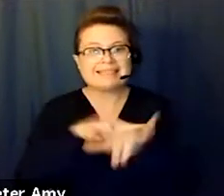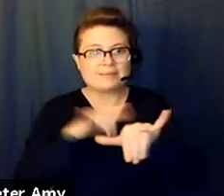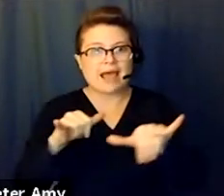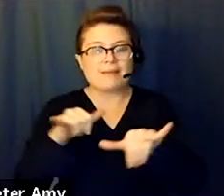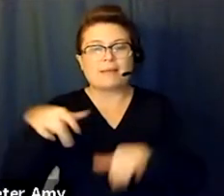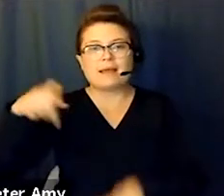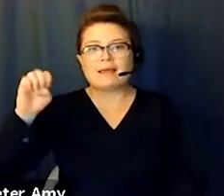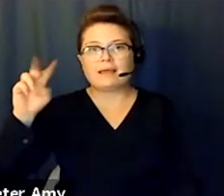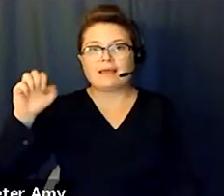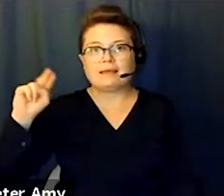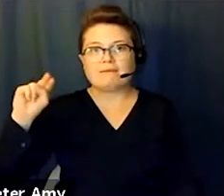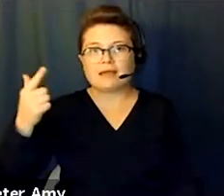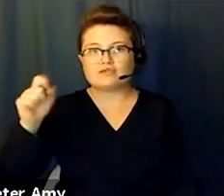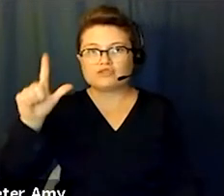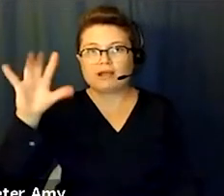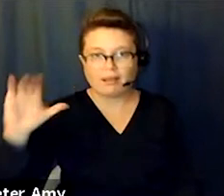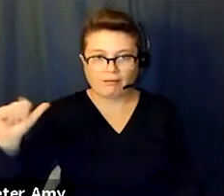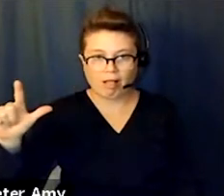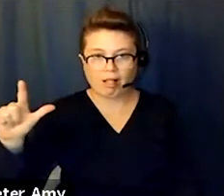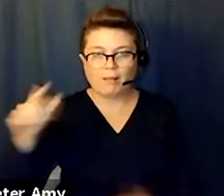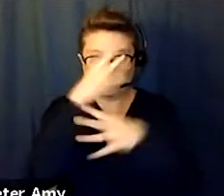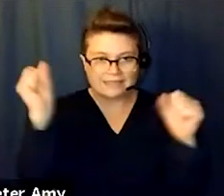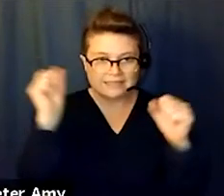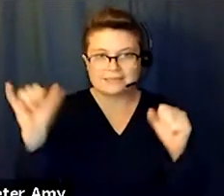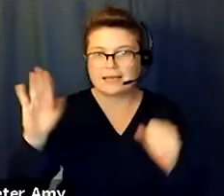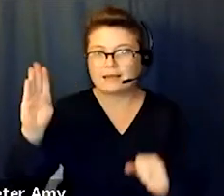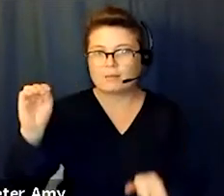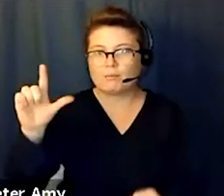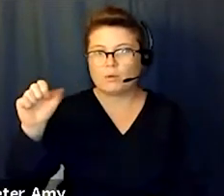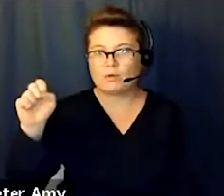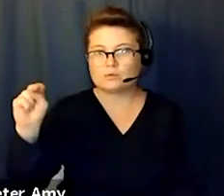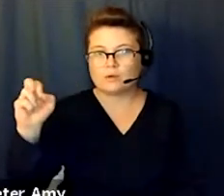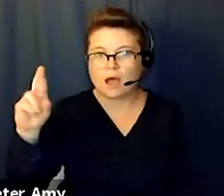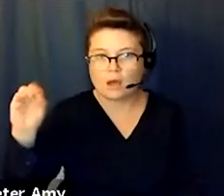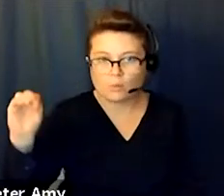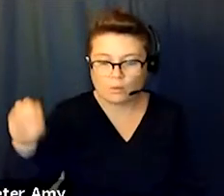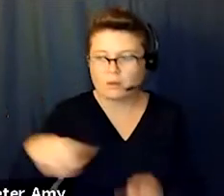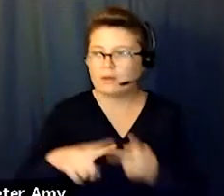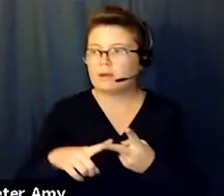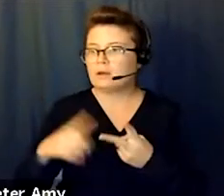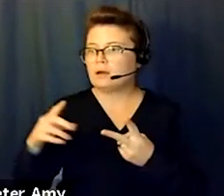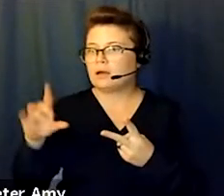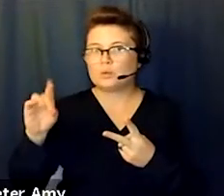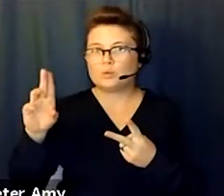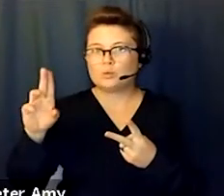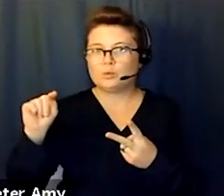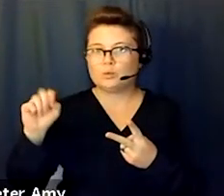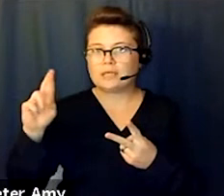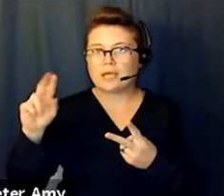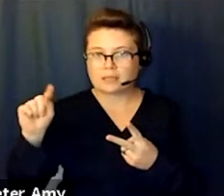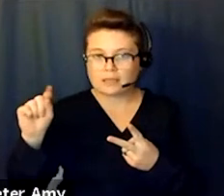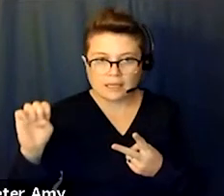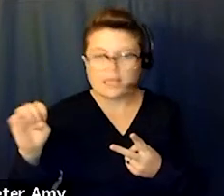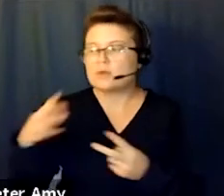in the U.S. from Bolsonaro to Juan Orlando Hernandez in Honduras to Duque to so many others are supporting U.S. foreign